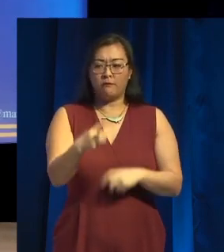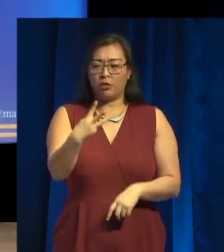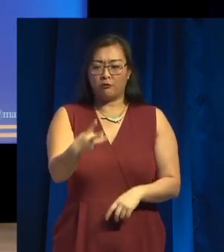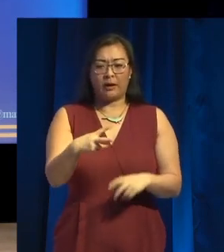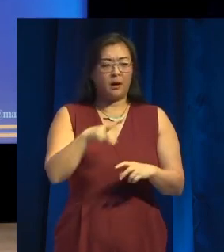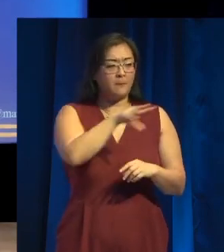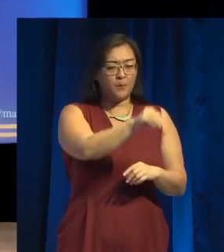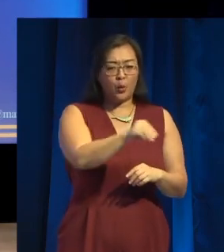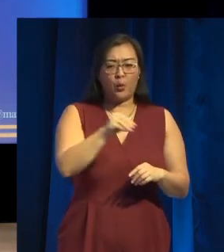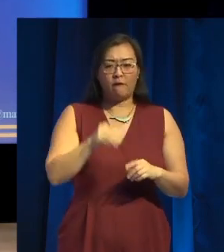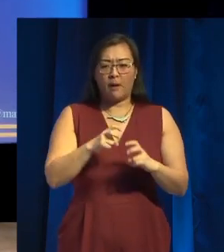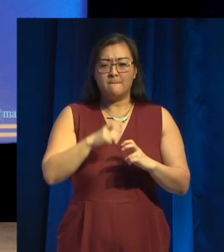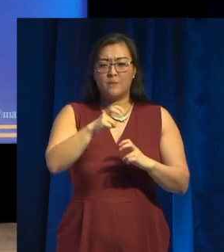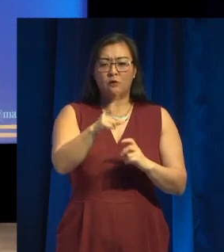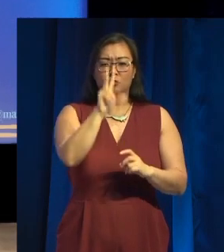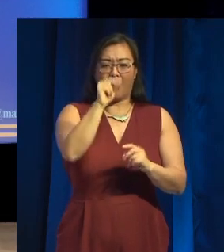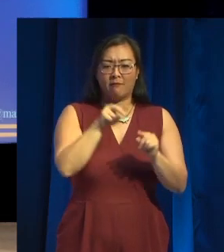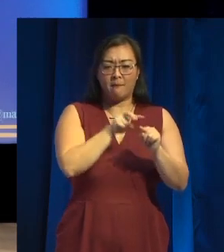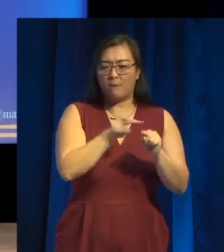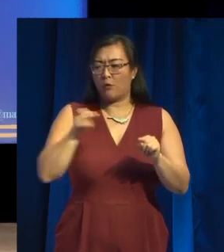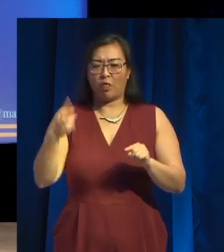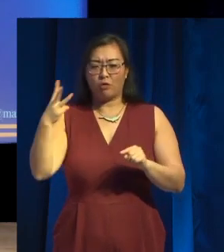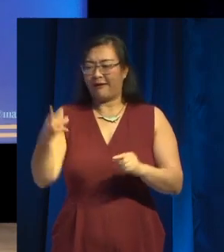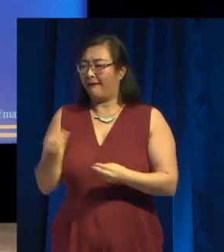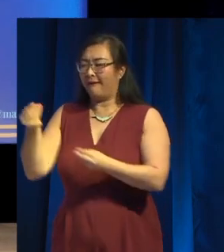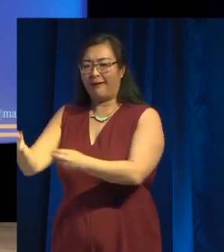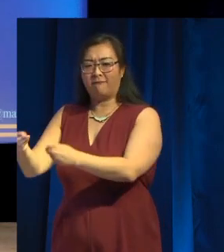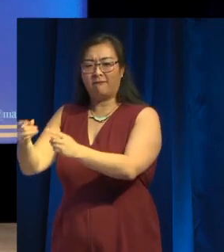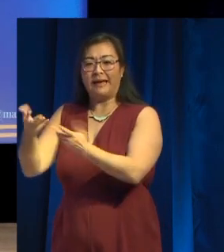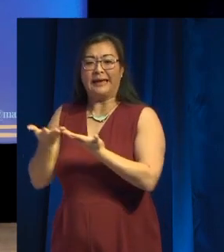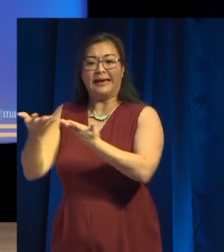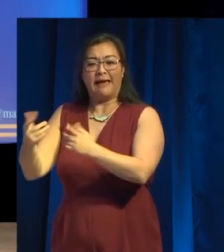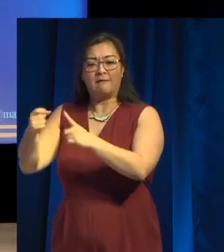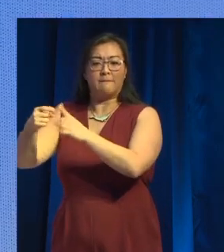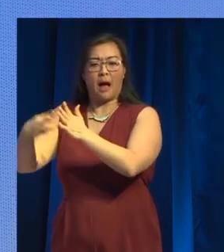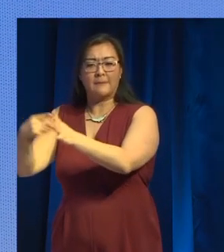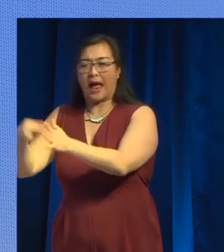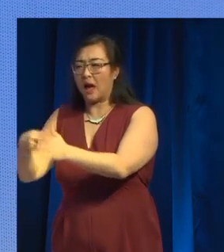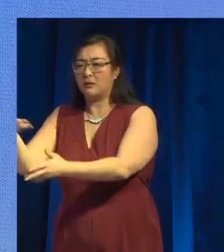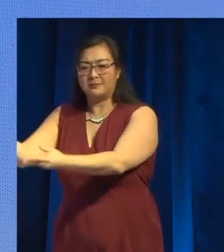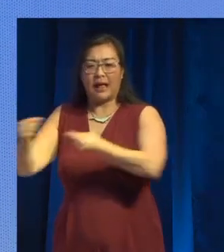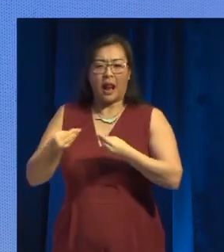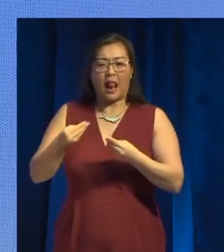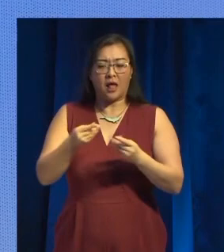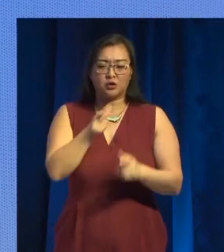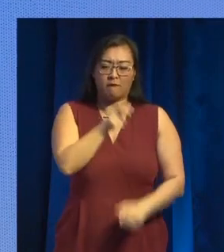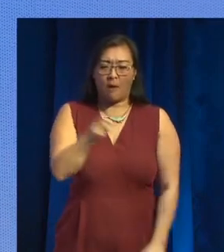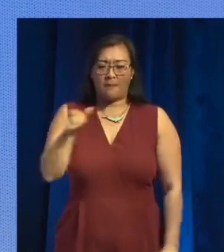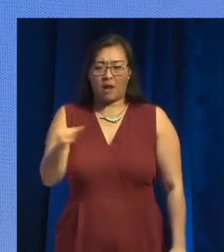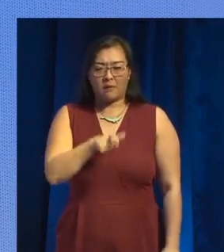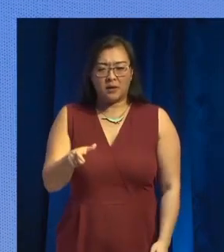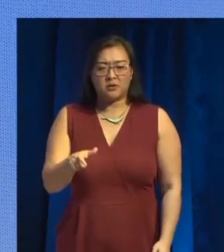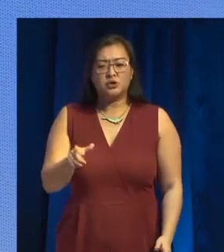That's everything in the game. There's almost nothing interesting about that game mechanic. But it's voice.